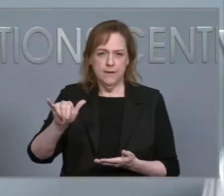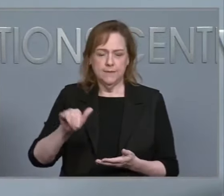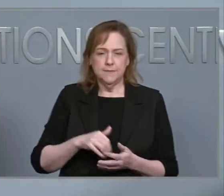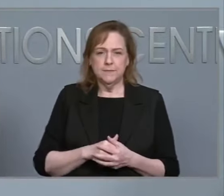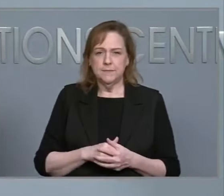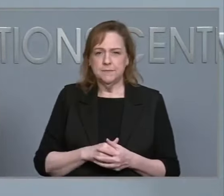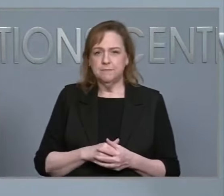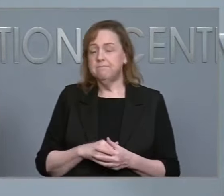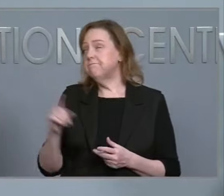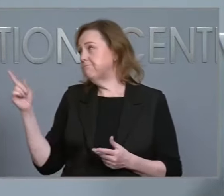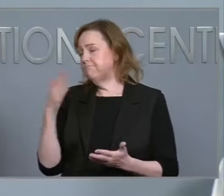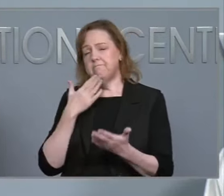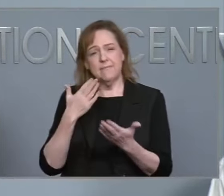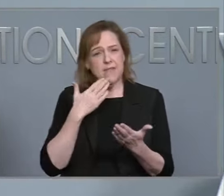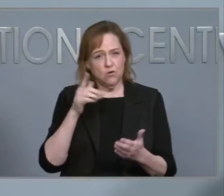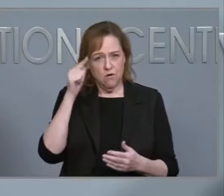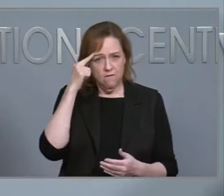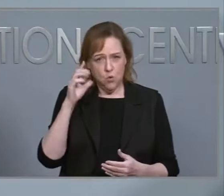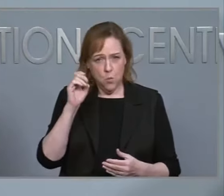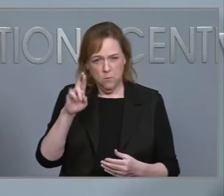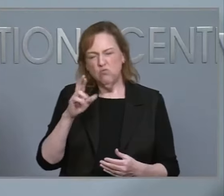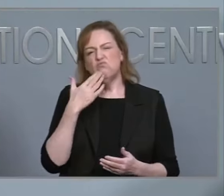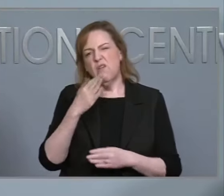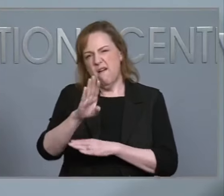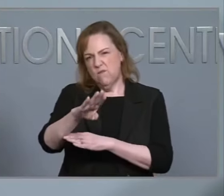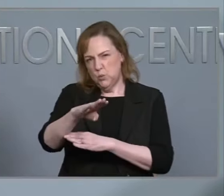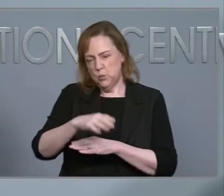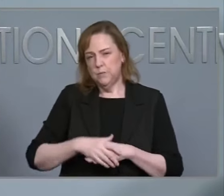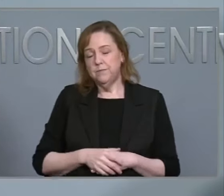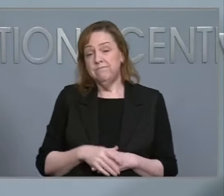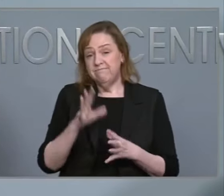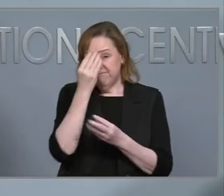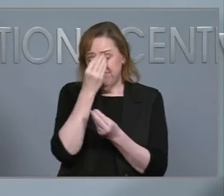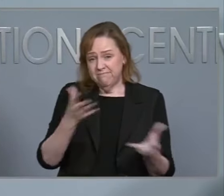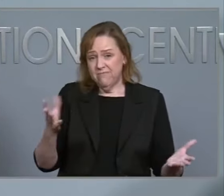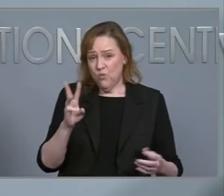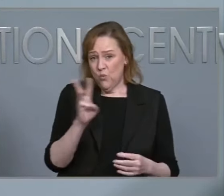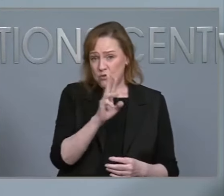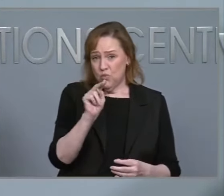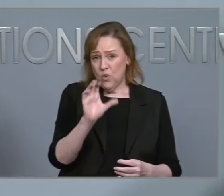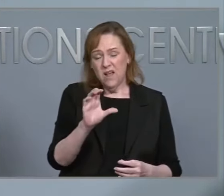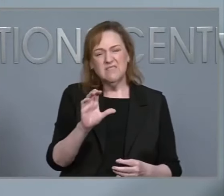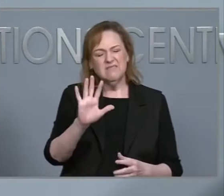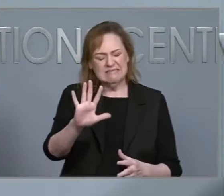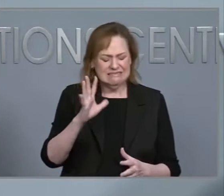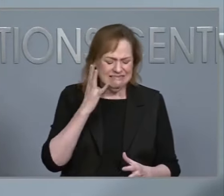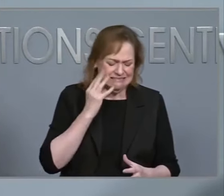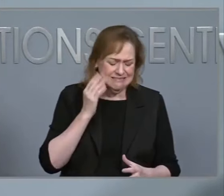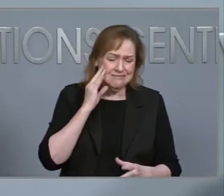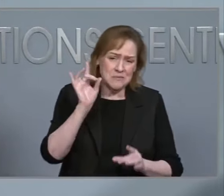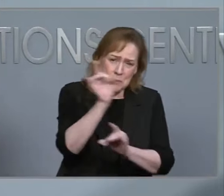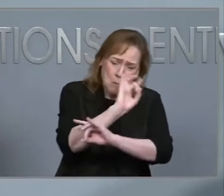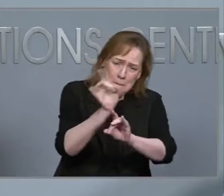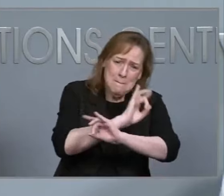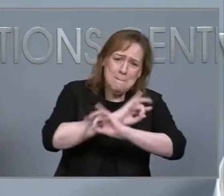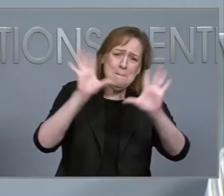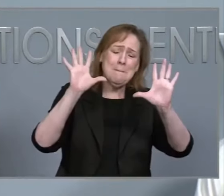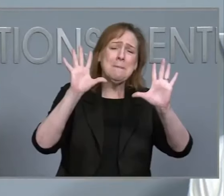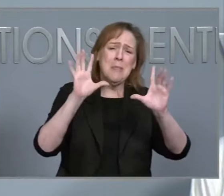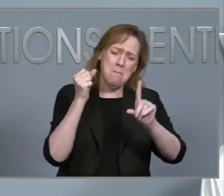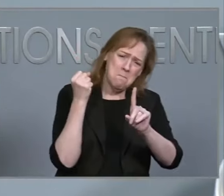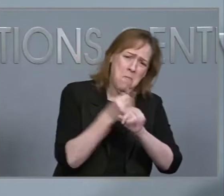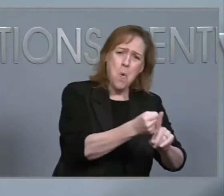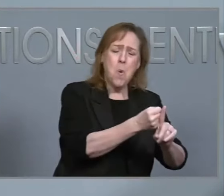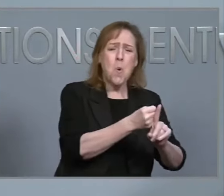Thank you, Governor Cooper, and good afternoon. Western North Carolina has experienced catastrophic and devastating